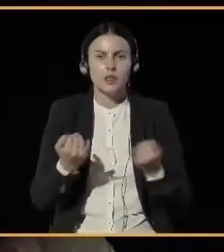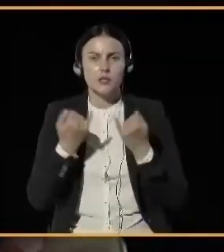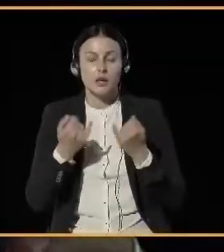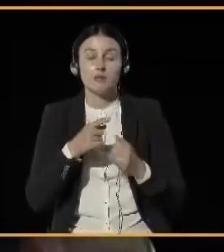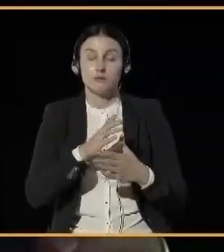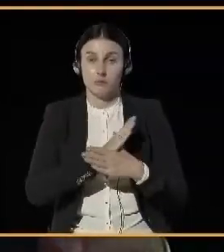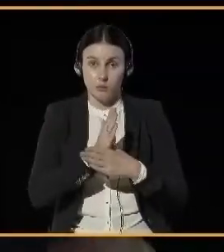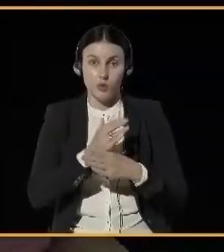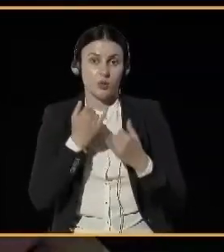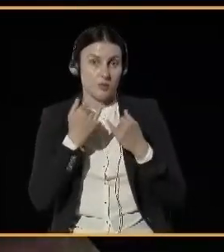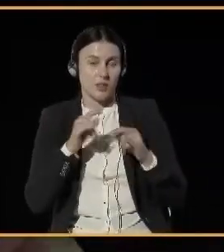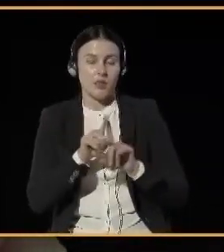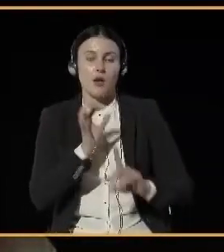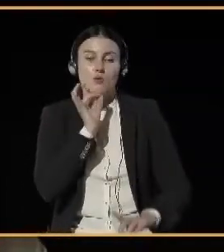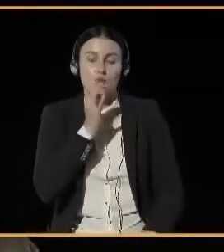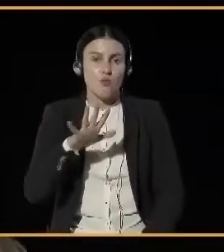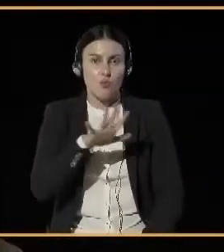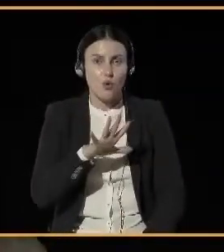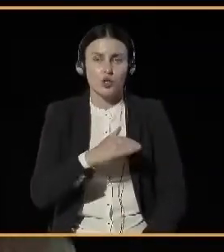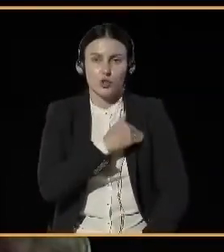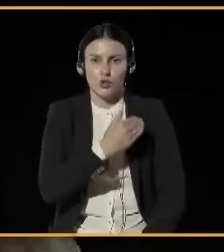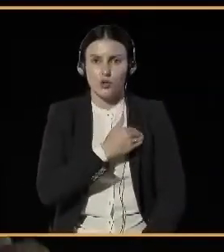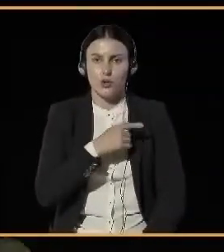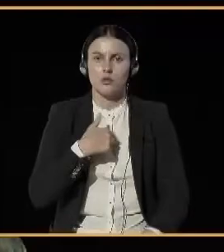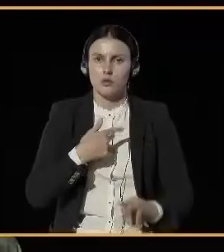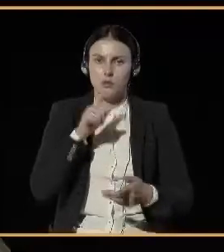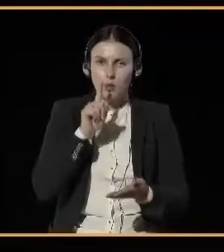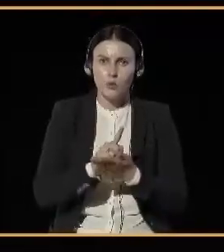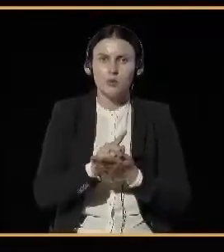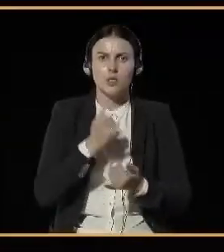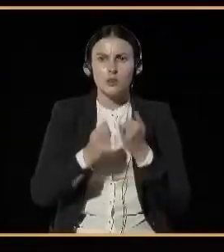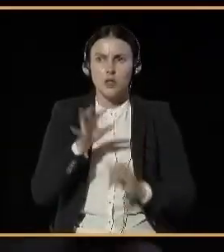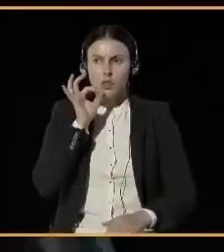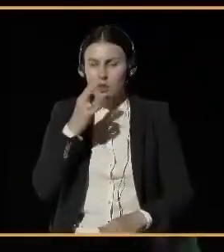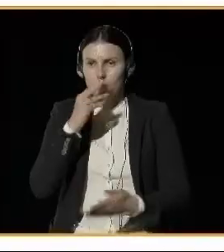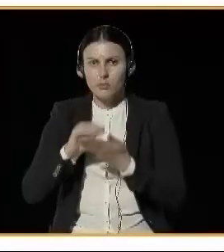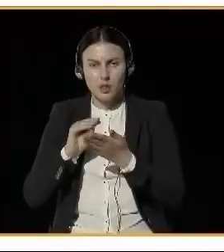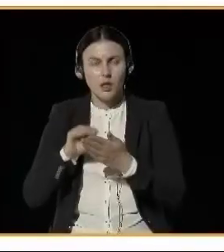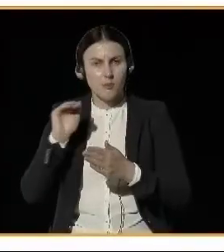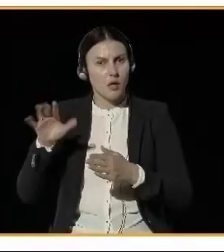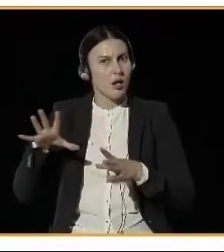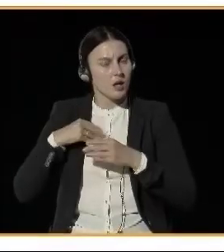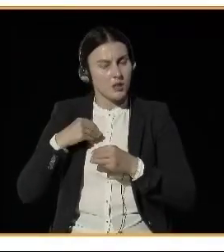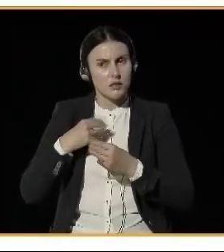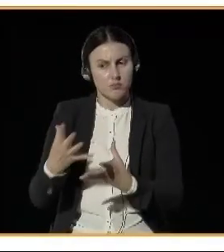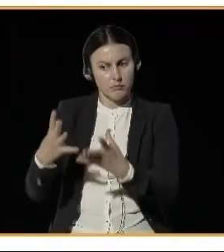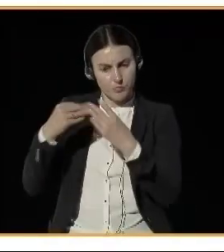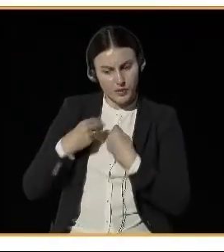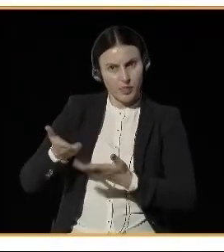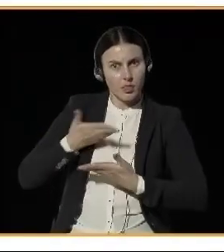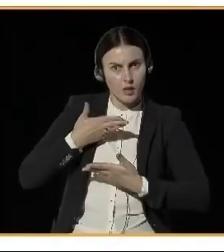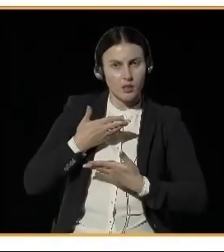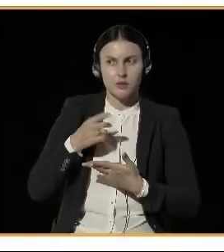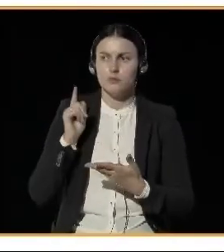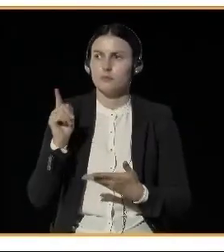good practices that we could follow on, that we would be very grateful. Thank you very much. Thank you. I think this